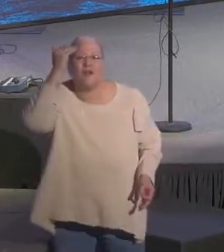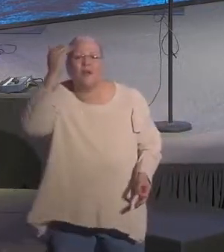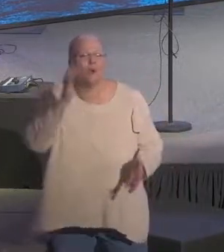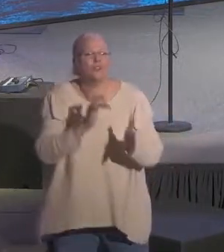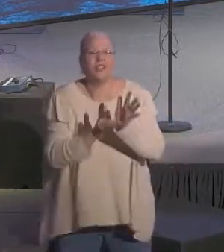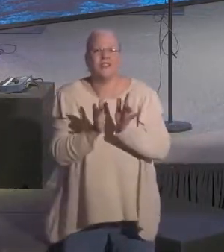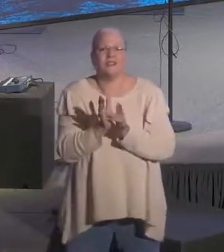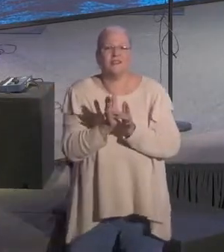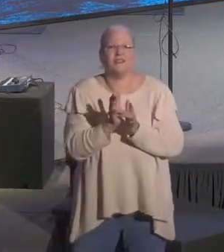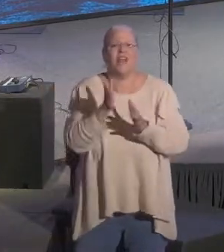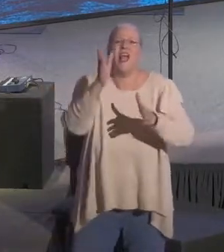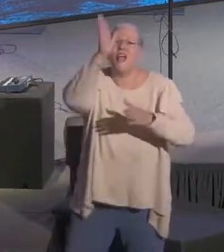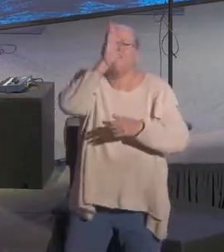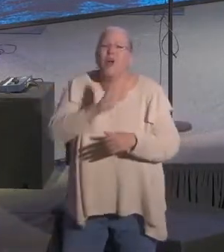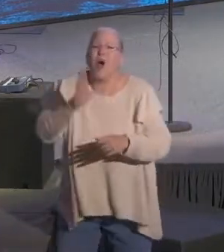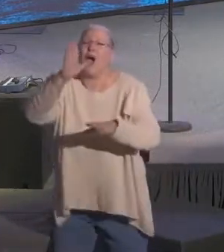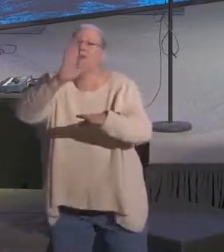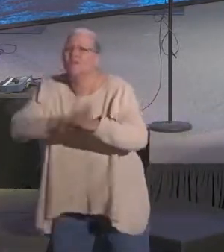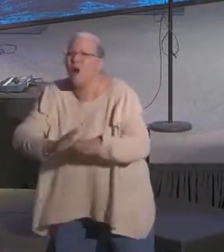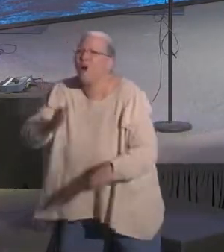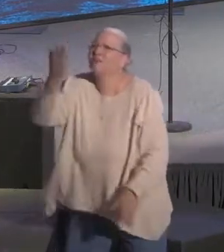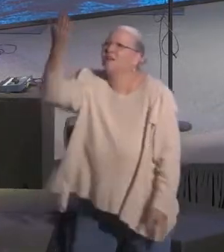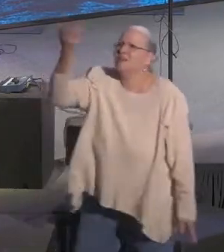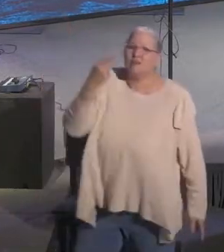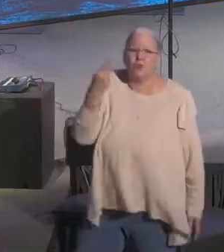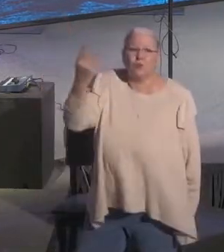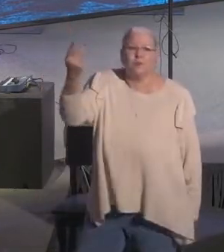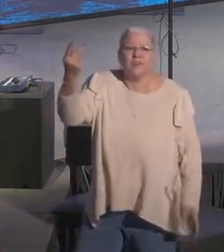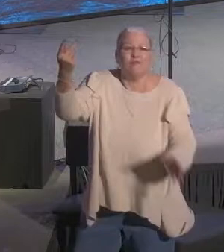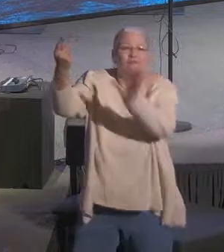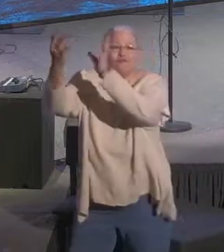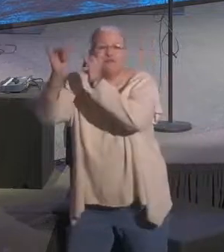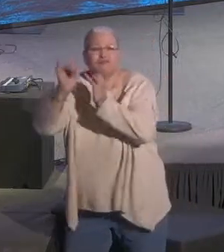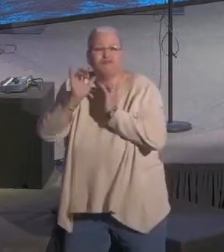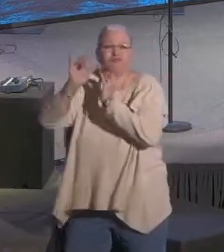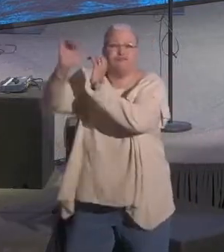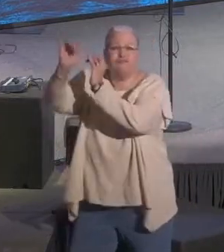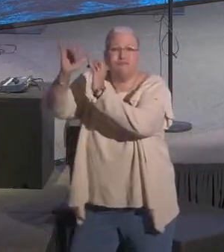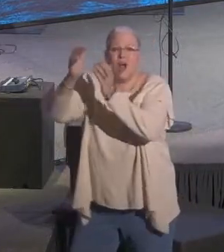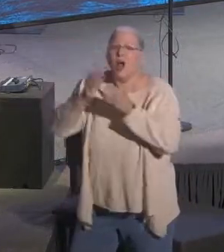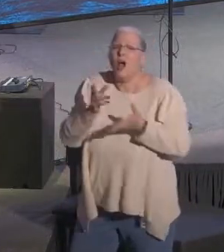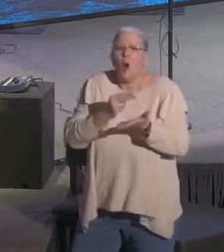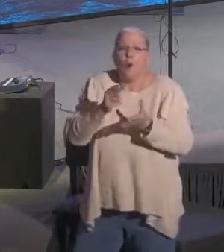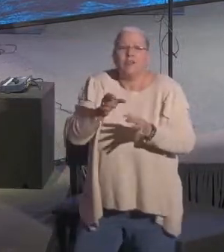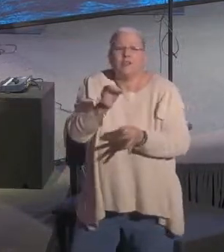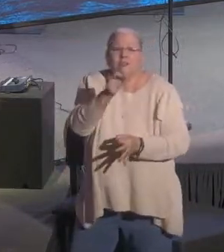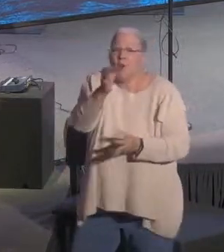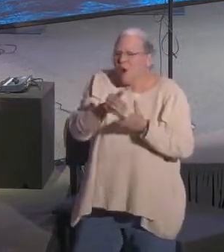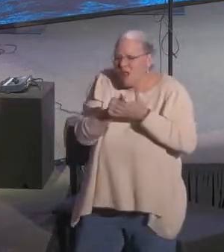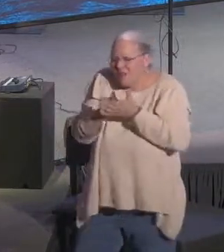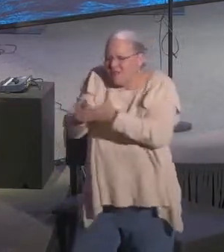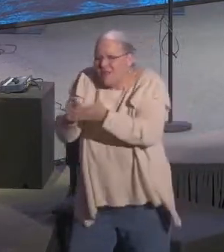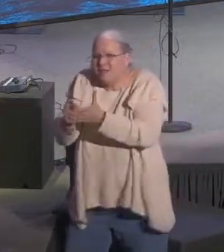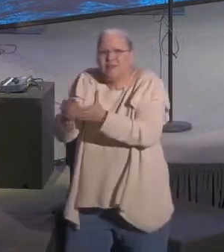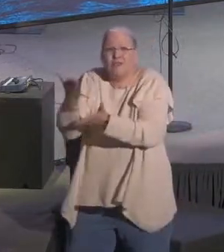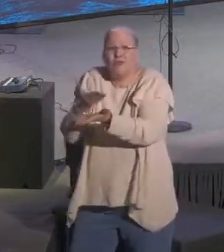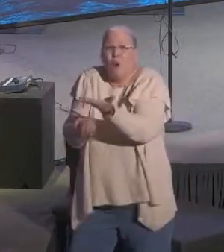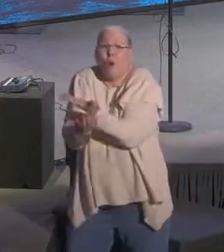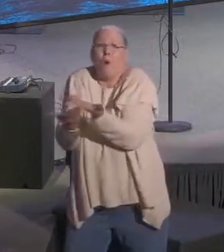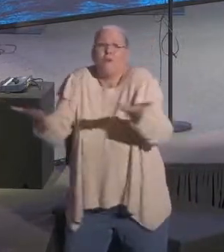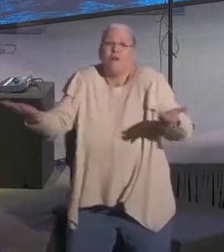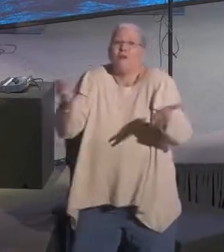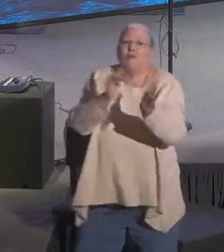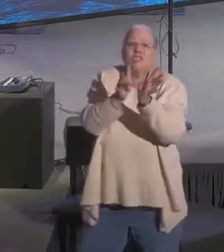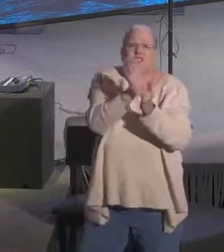God calls us to himself. The Holy Spirit is the one who leads us into the open arms of Jesus Christ. Amen?